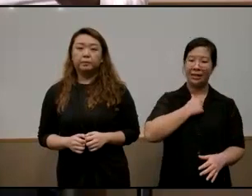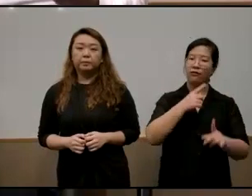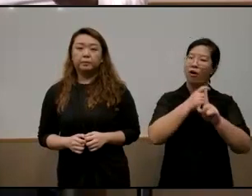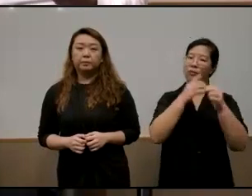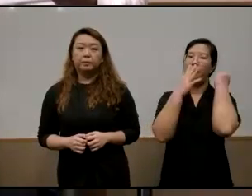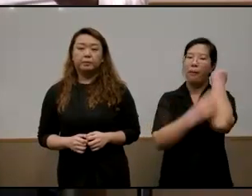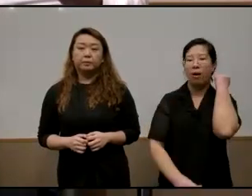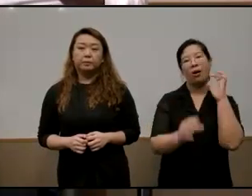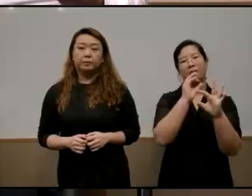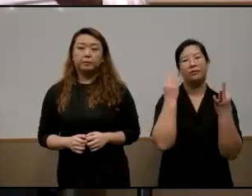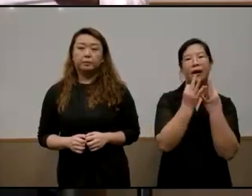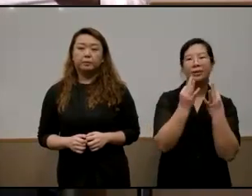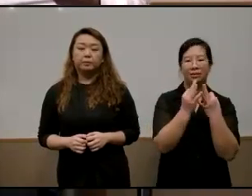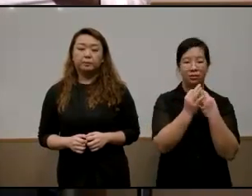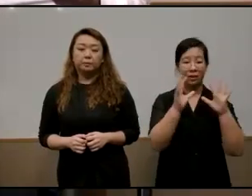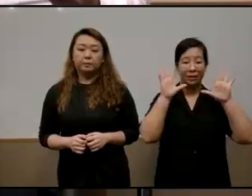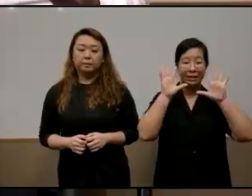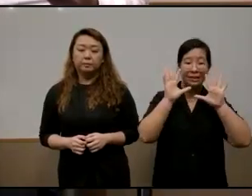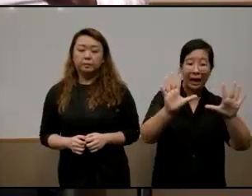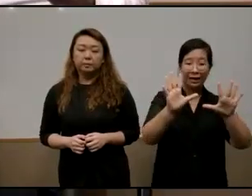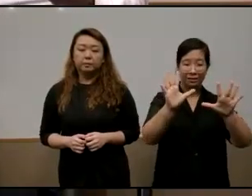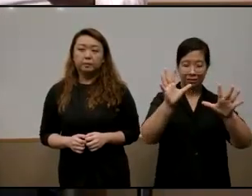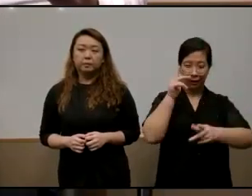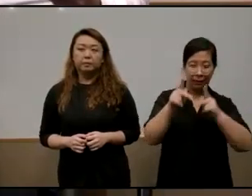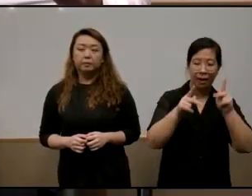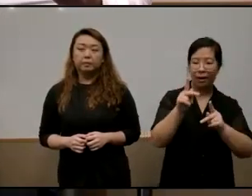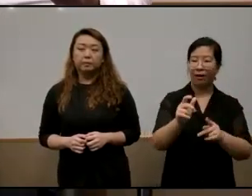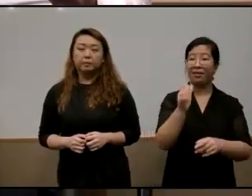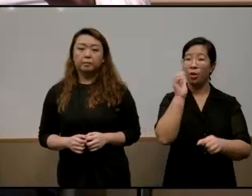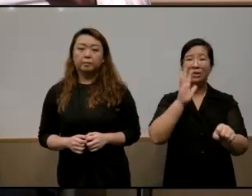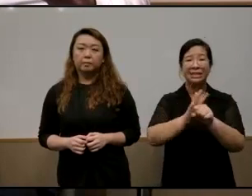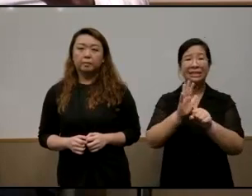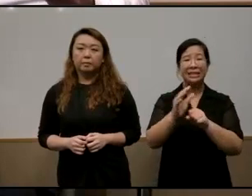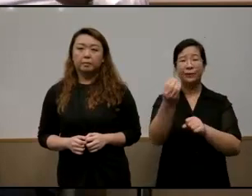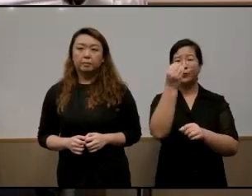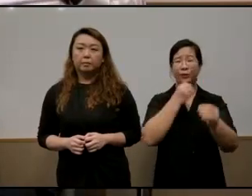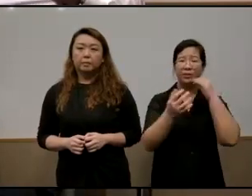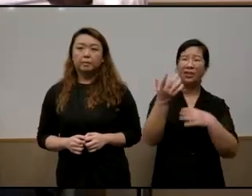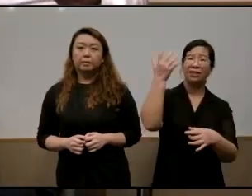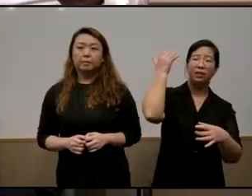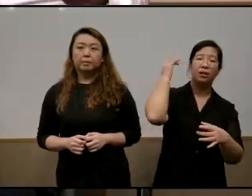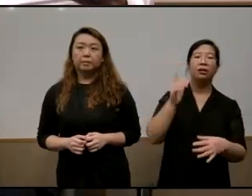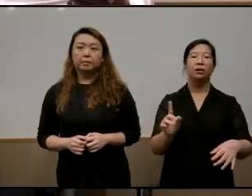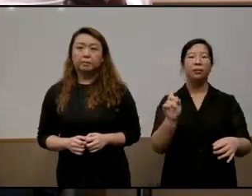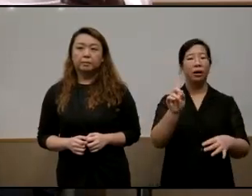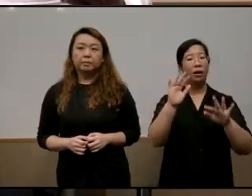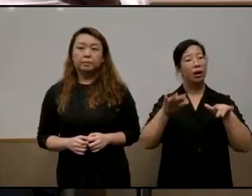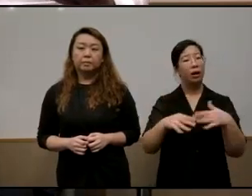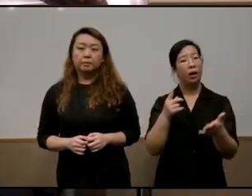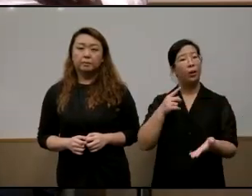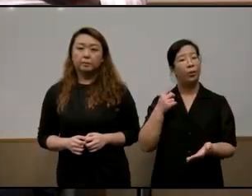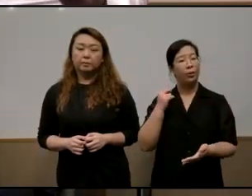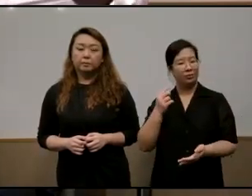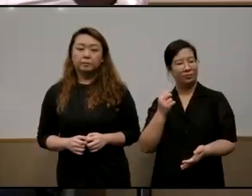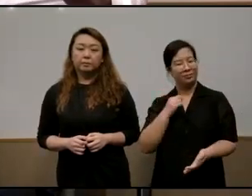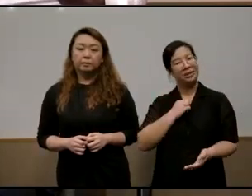right a family of 10 chinese family not enough food on the table but uh how did we well how